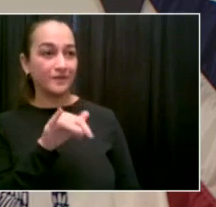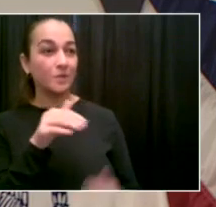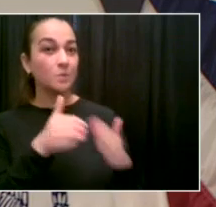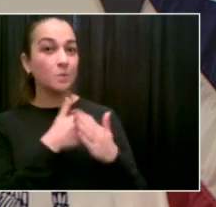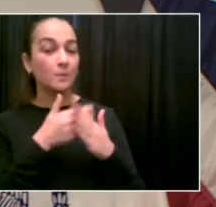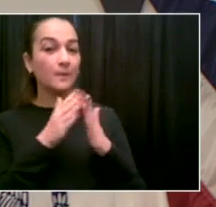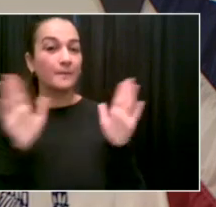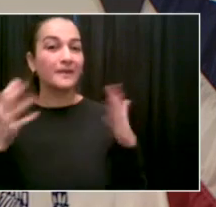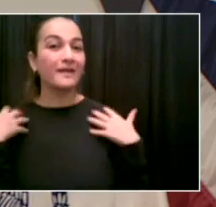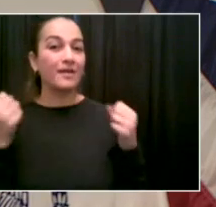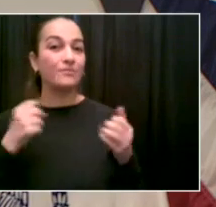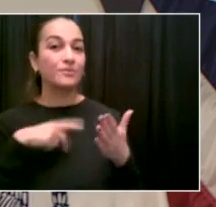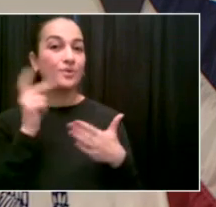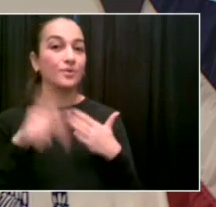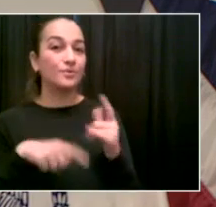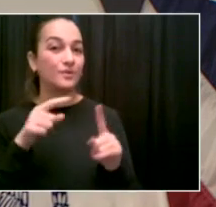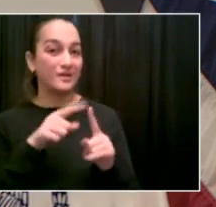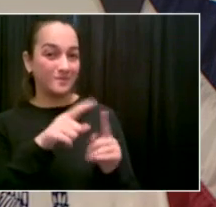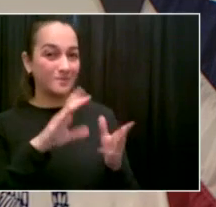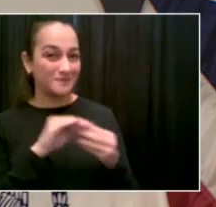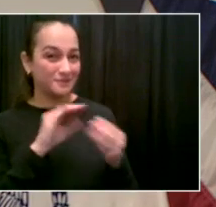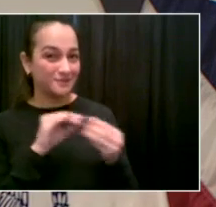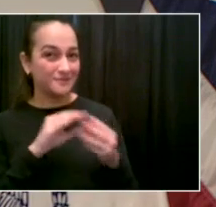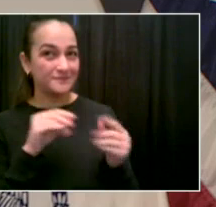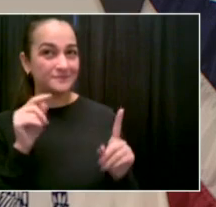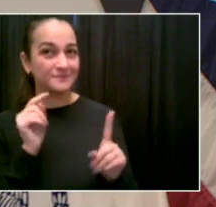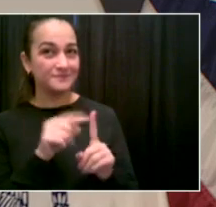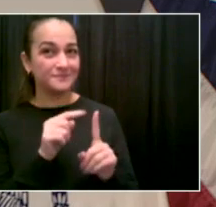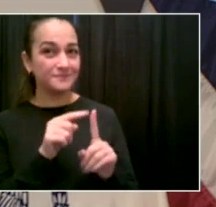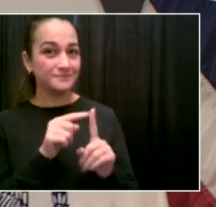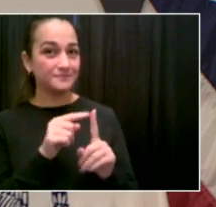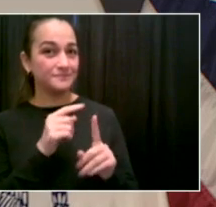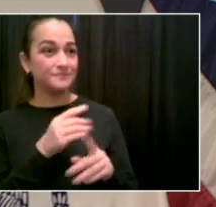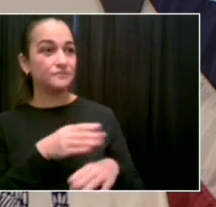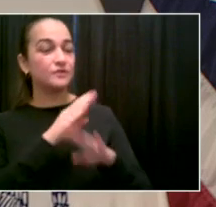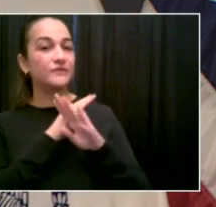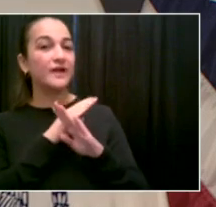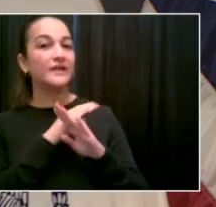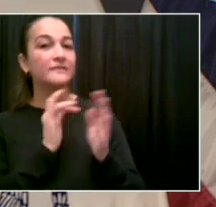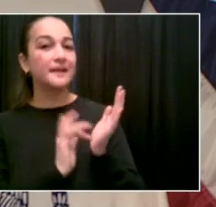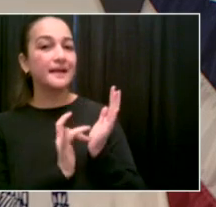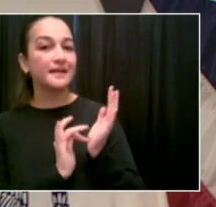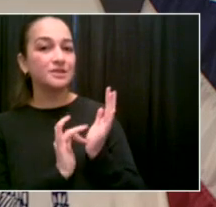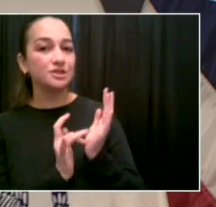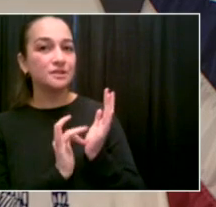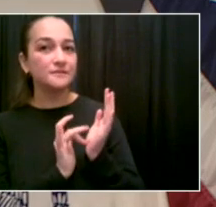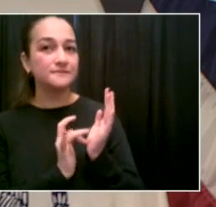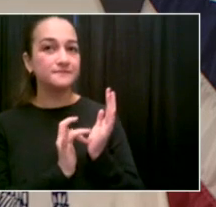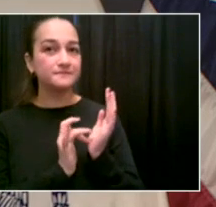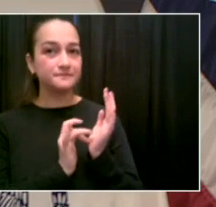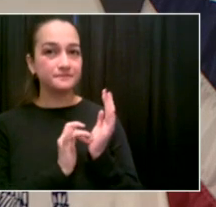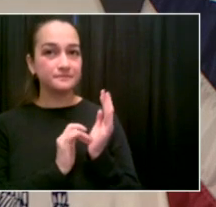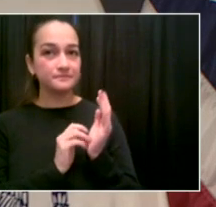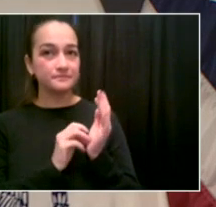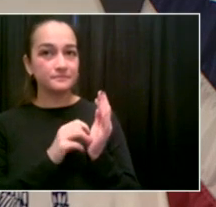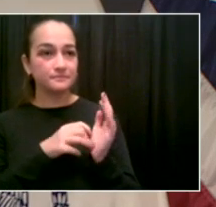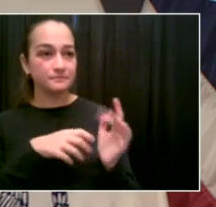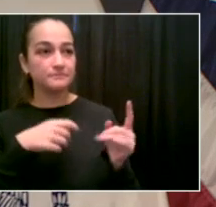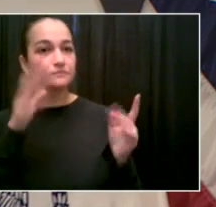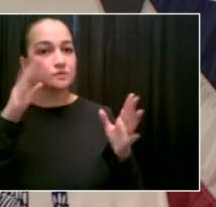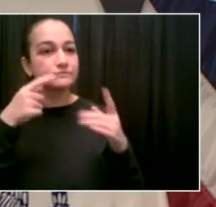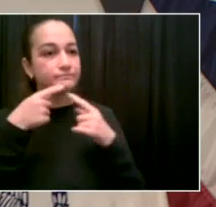preventive medicine, such as educating to prevent diabetes or heart disease, people eating better